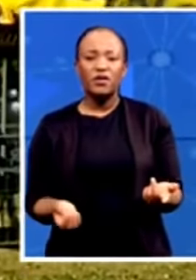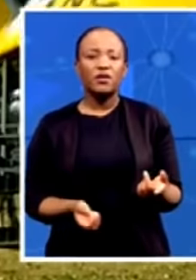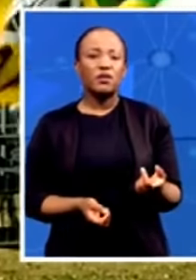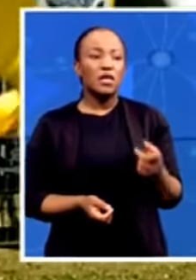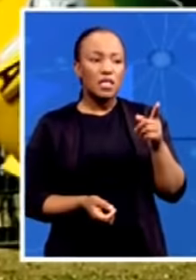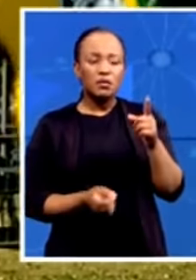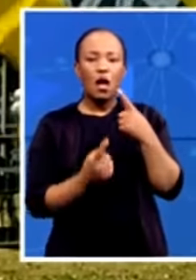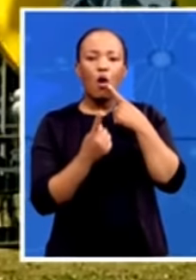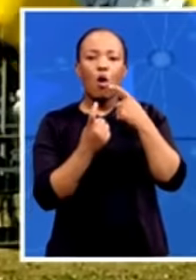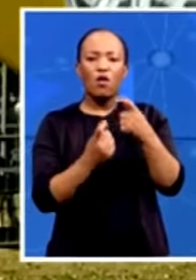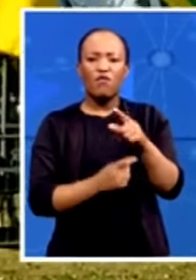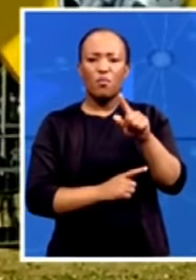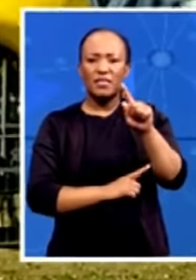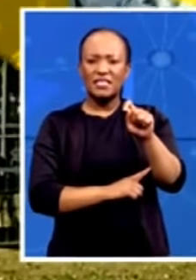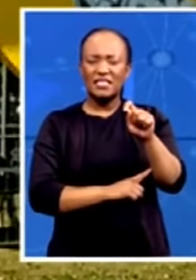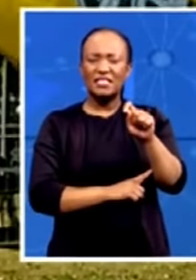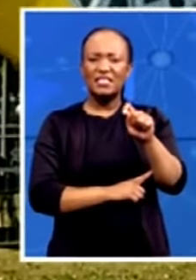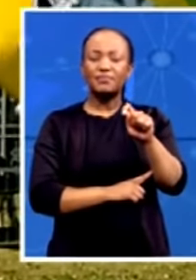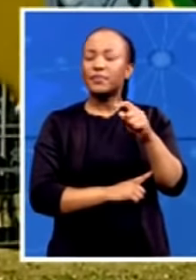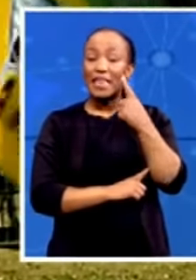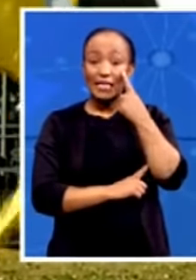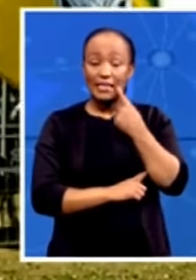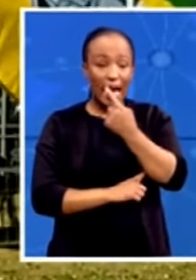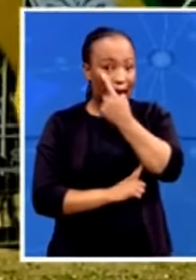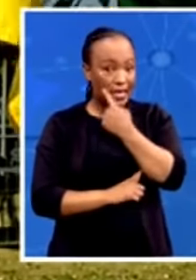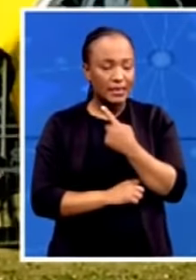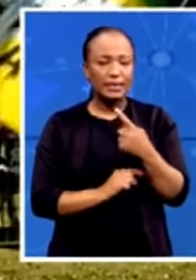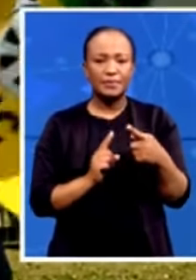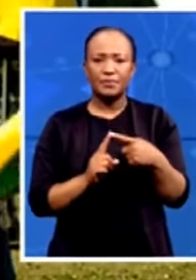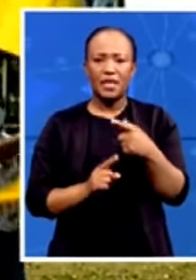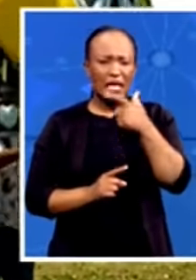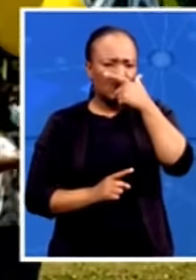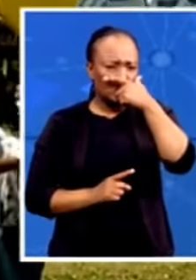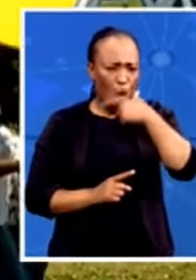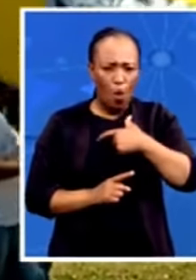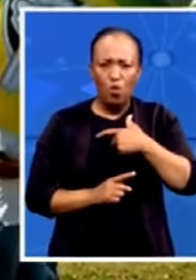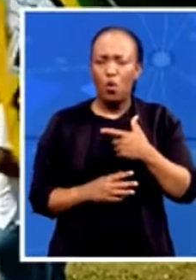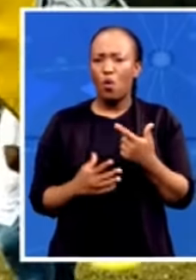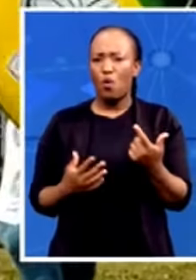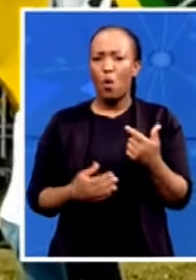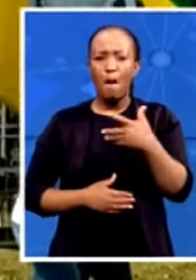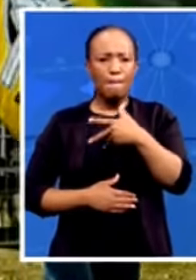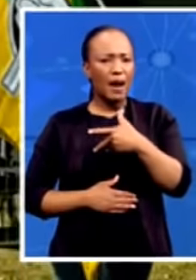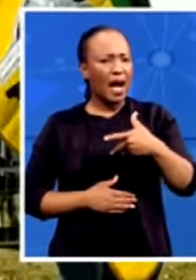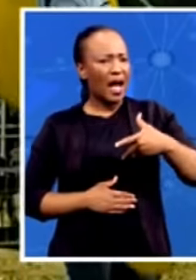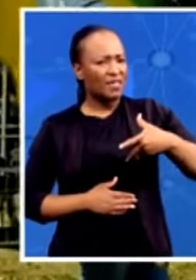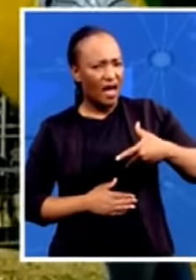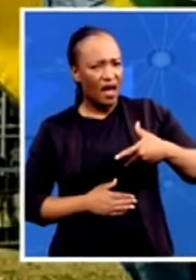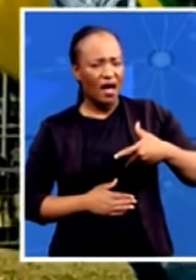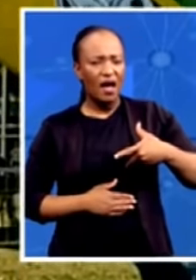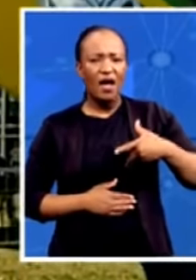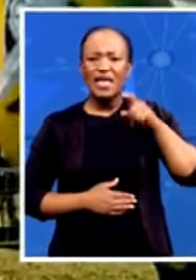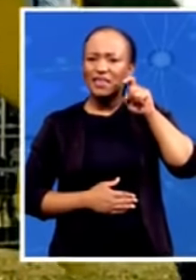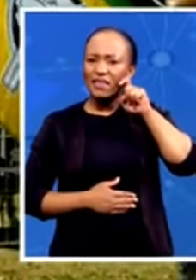sorrows of mother whose three-year-old was butchered by Indian